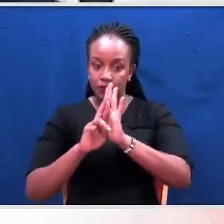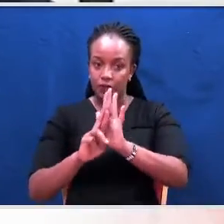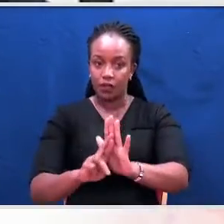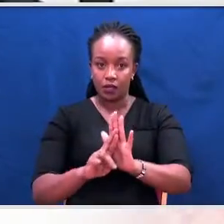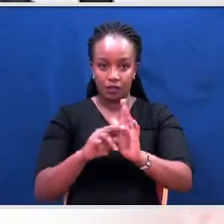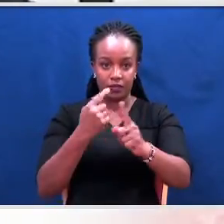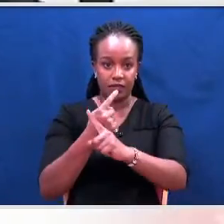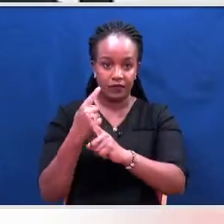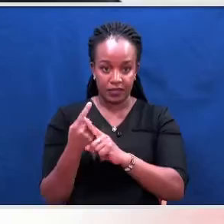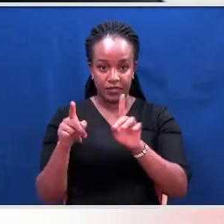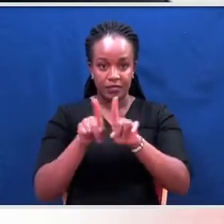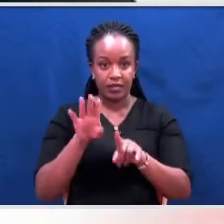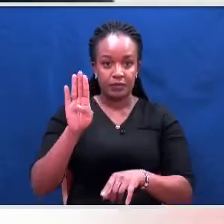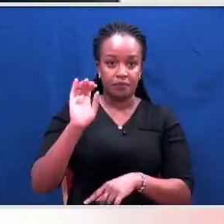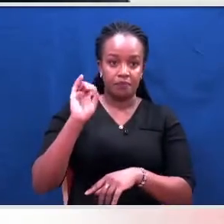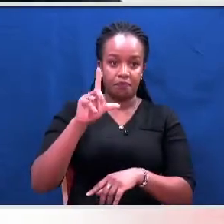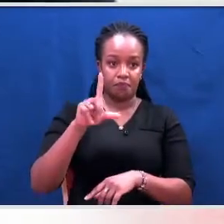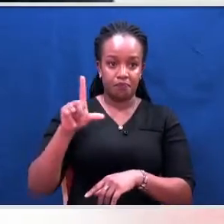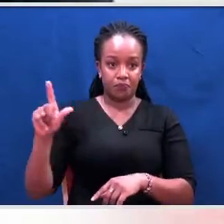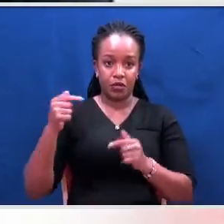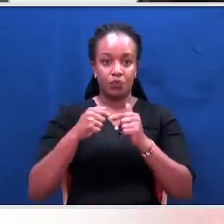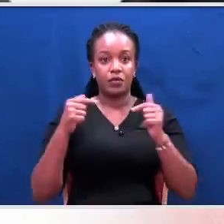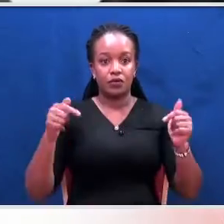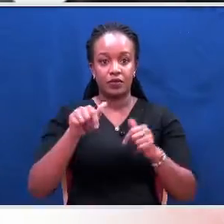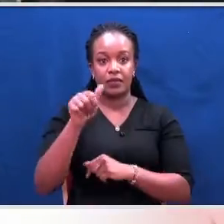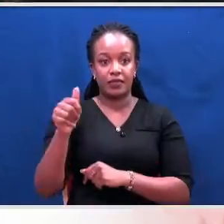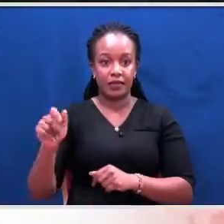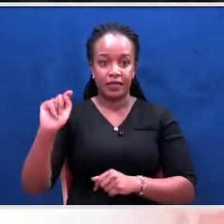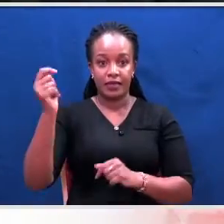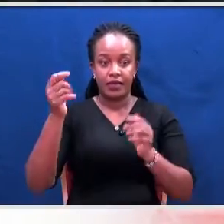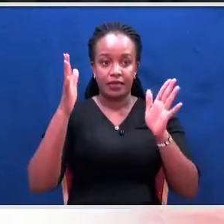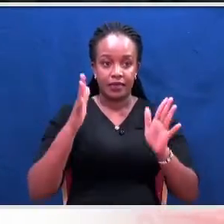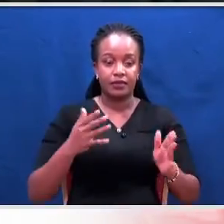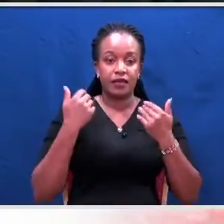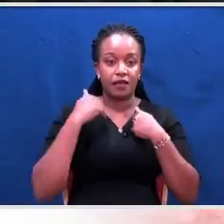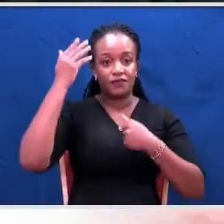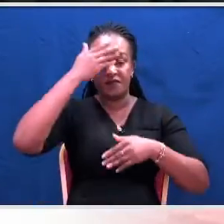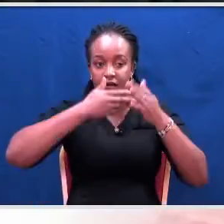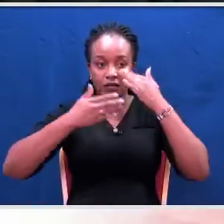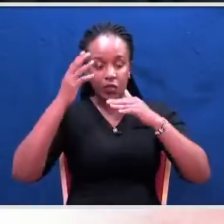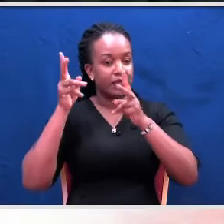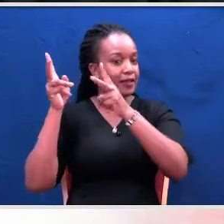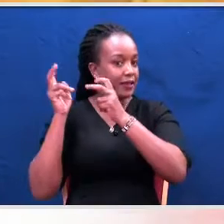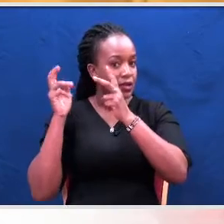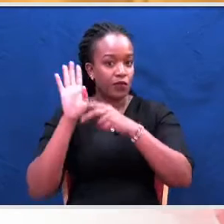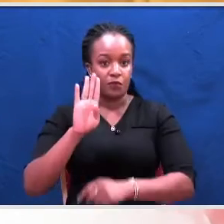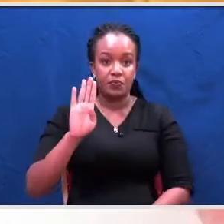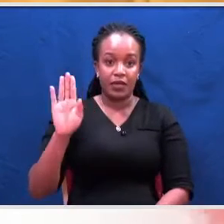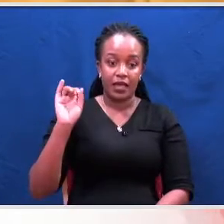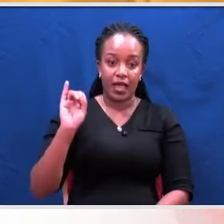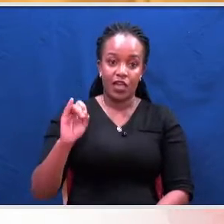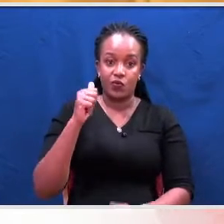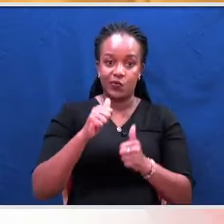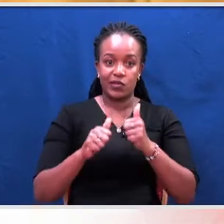the bill's opponents on the other, Kenyans have been treated to a legal face-off with the hearing of the BBI appeal, entering its